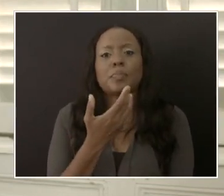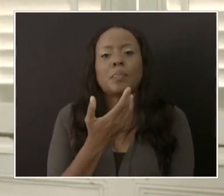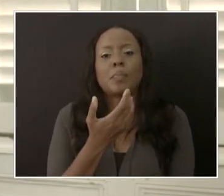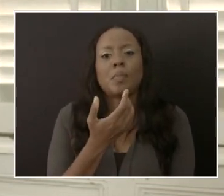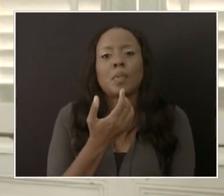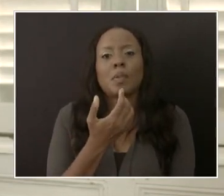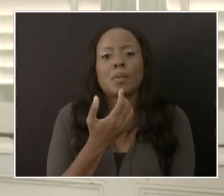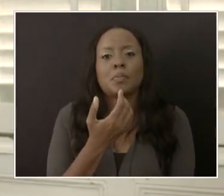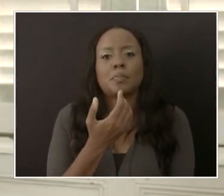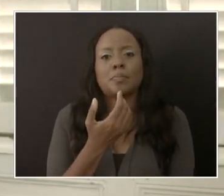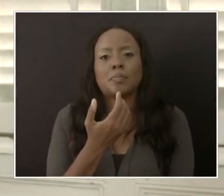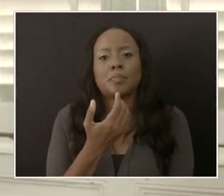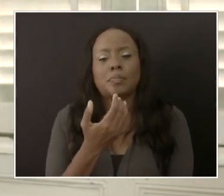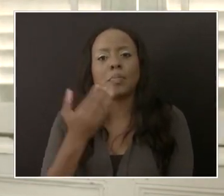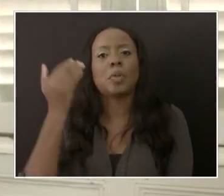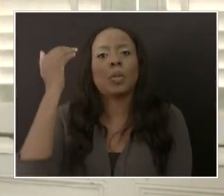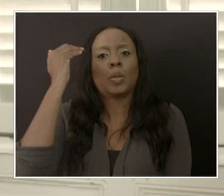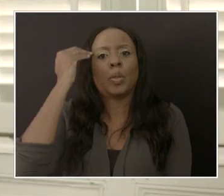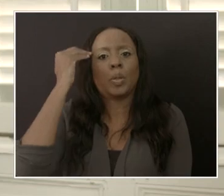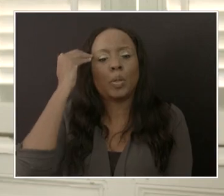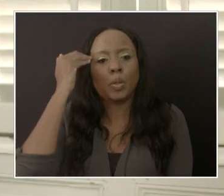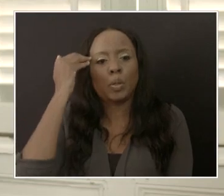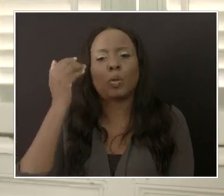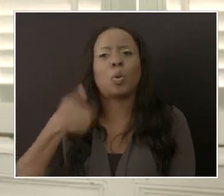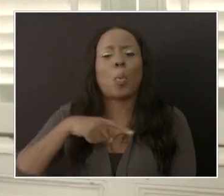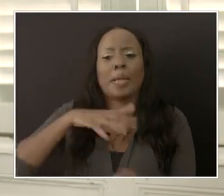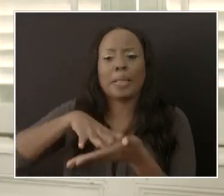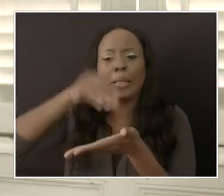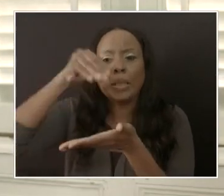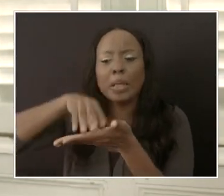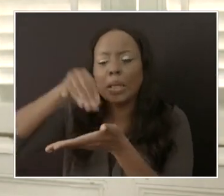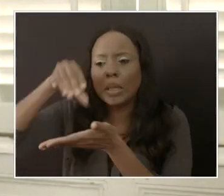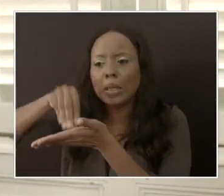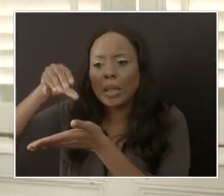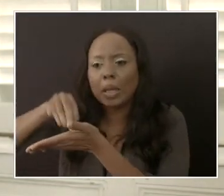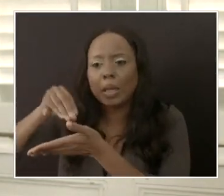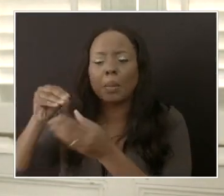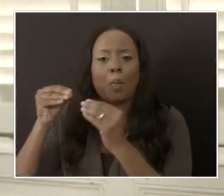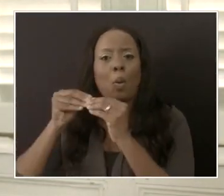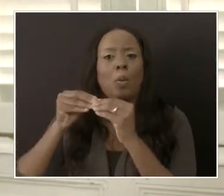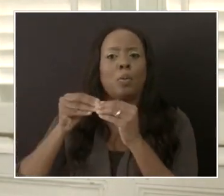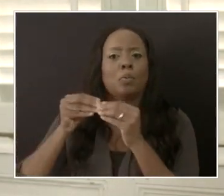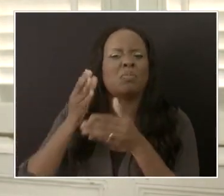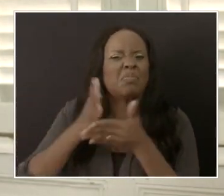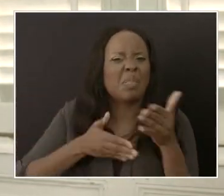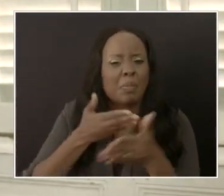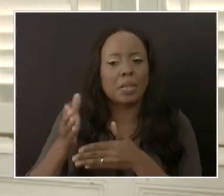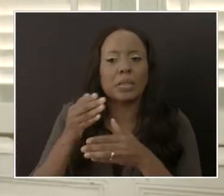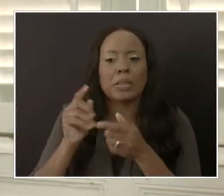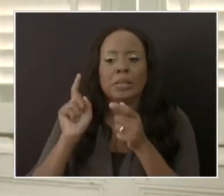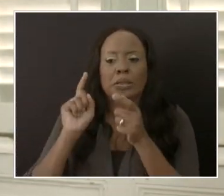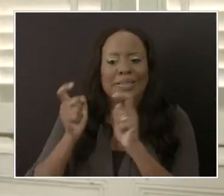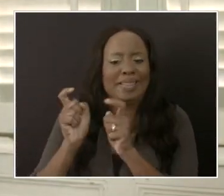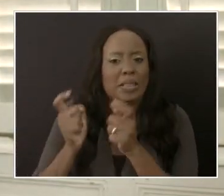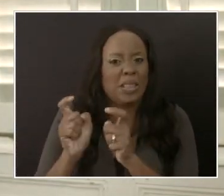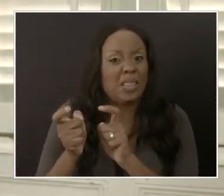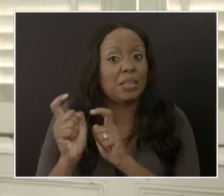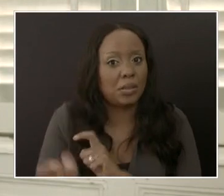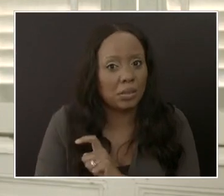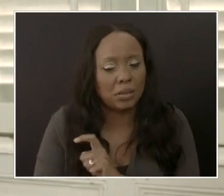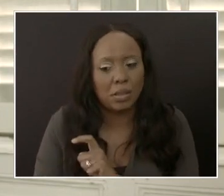over the past few years as we learn more. We are still as, as, as, vigilant as ever.